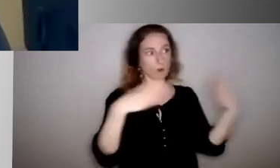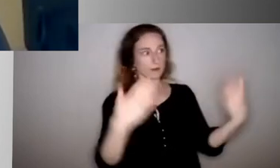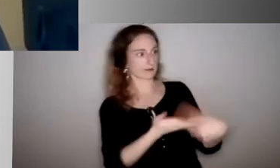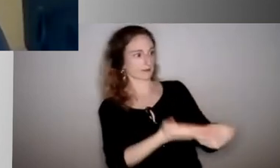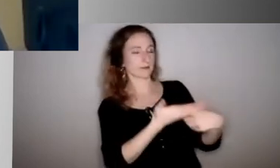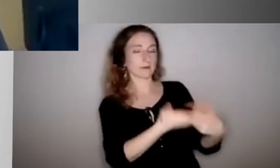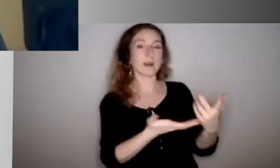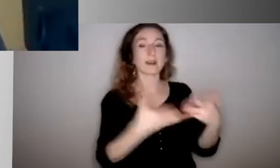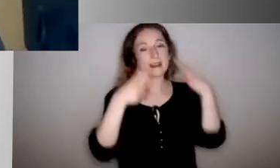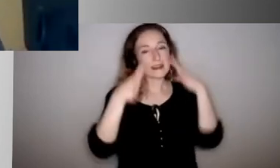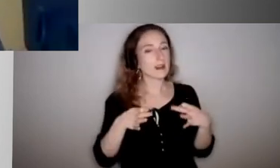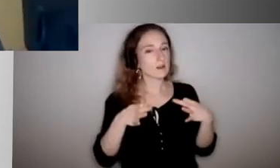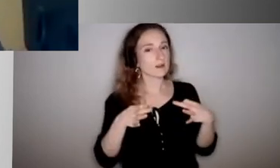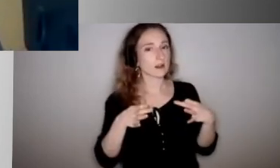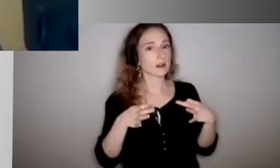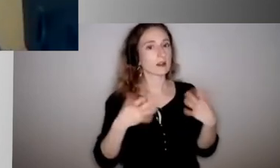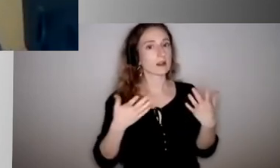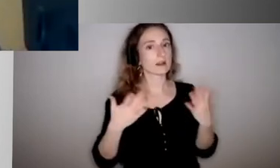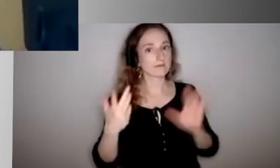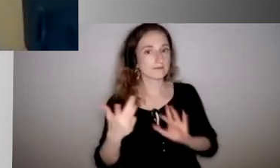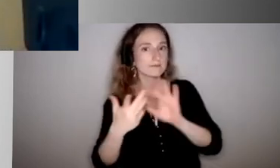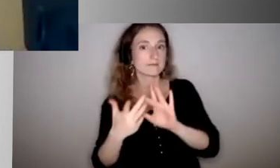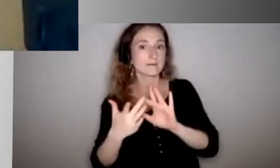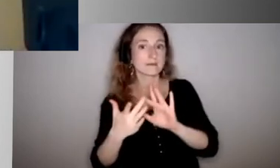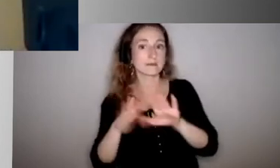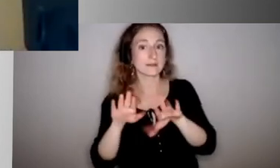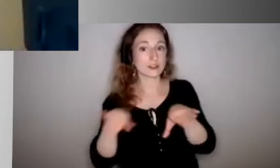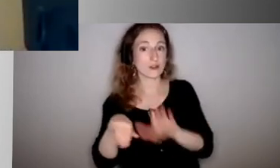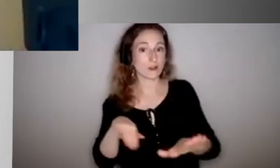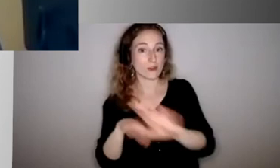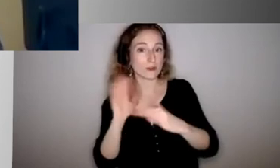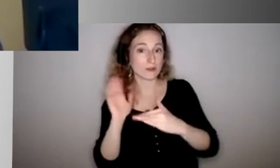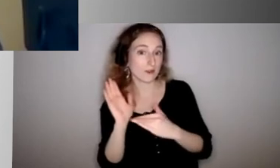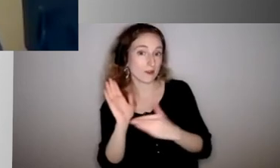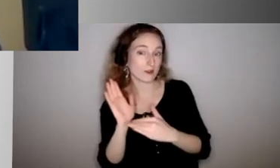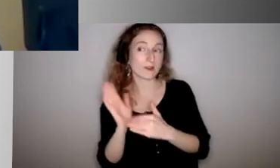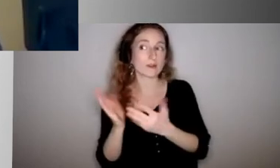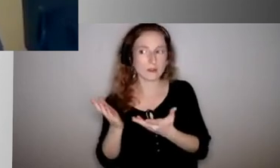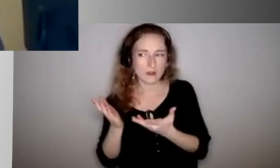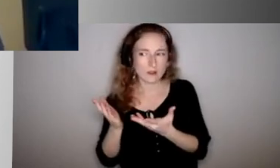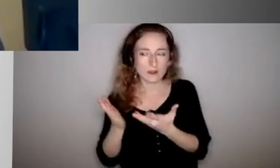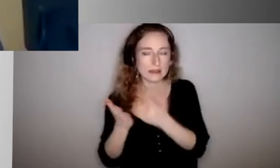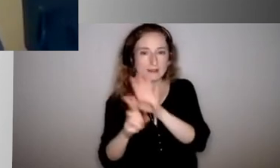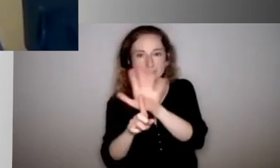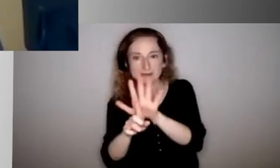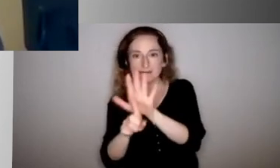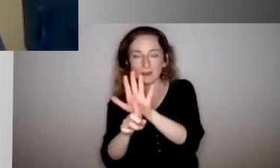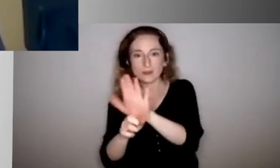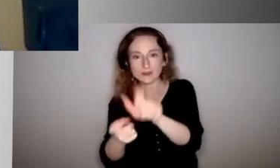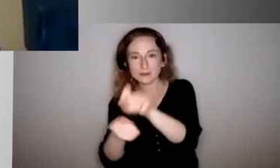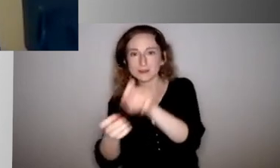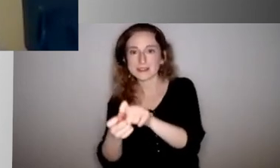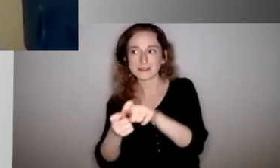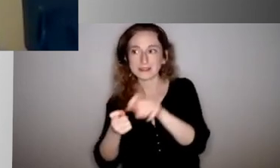checking back in with that, that child's physician too, right? And so we want to make sure that all of those boxes are kind of